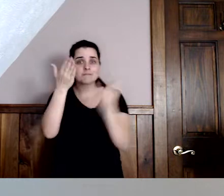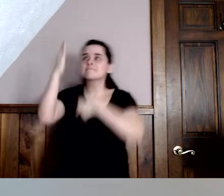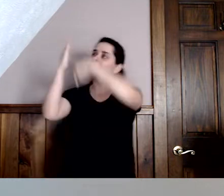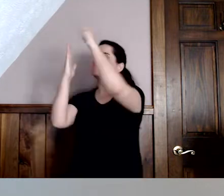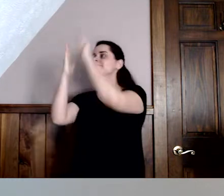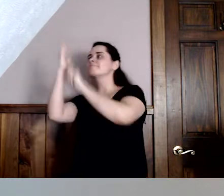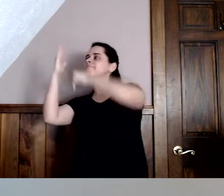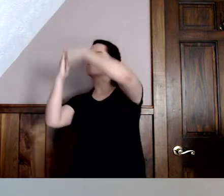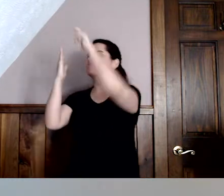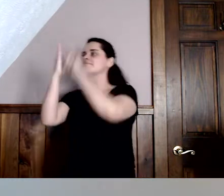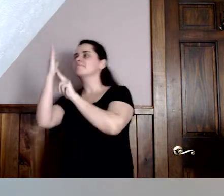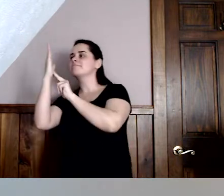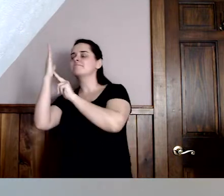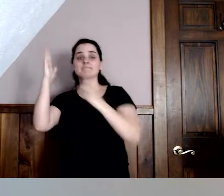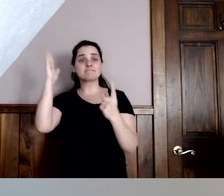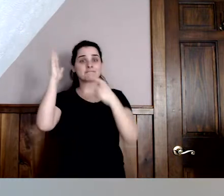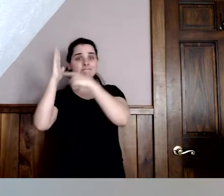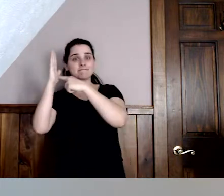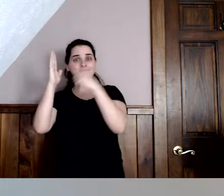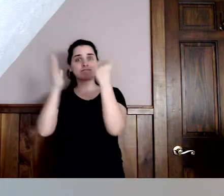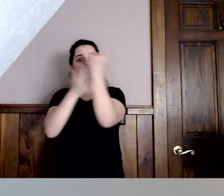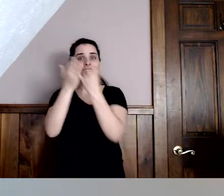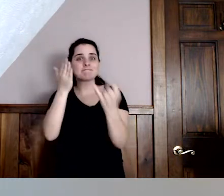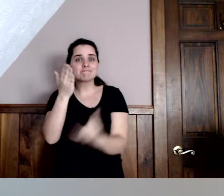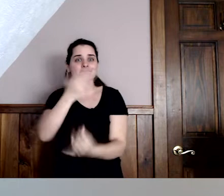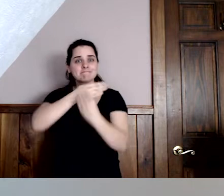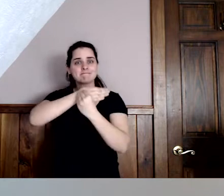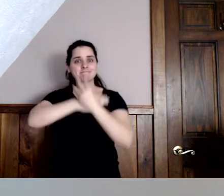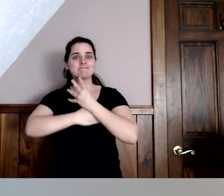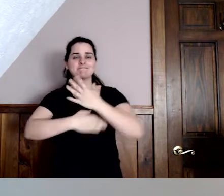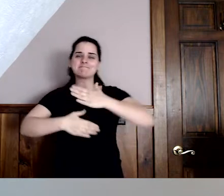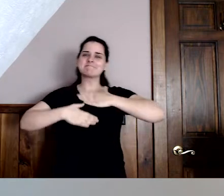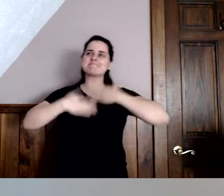This picture makes me happy, said Little Bear.